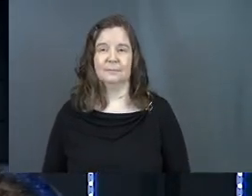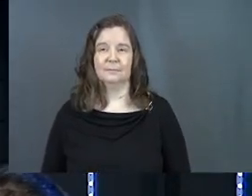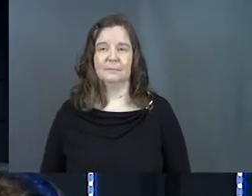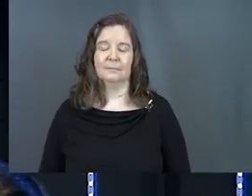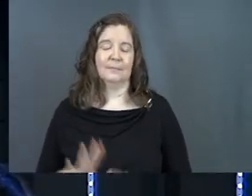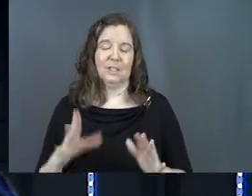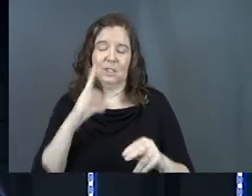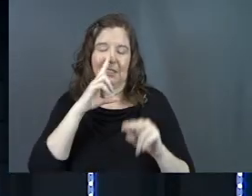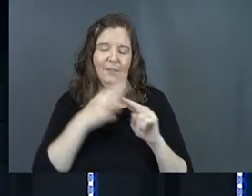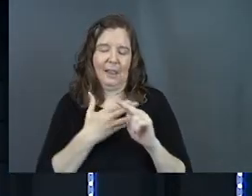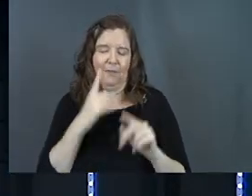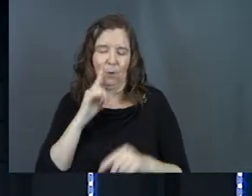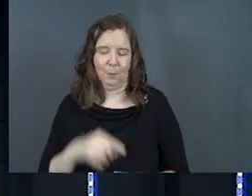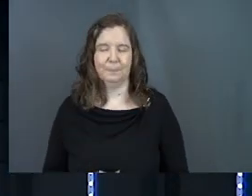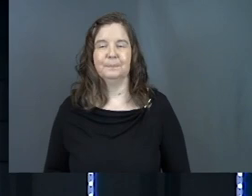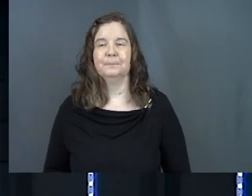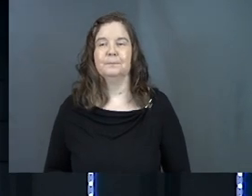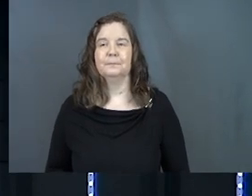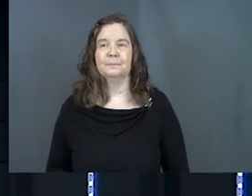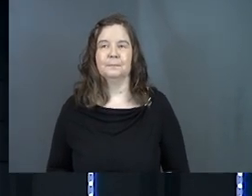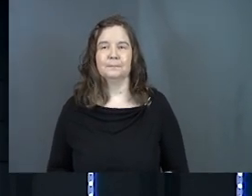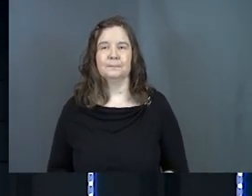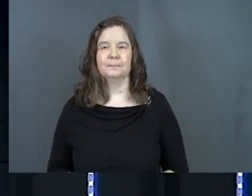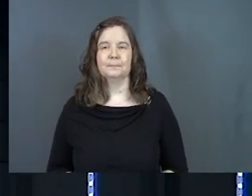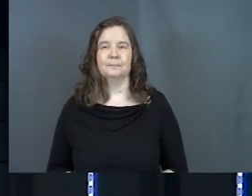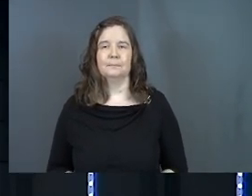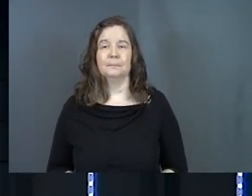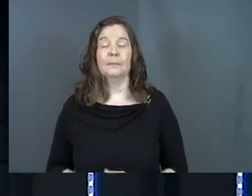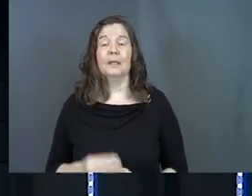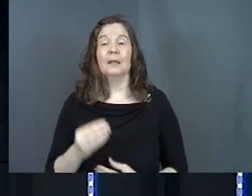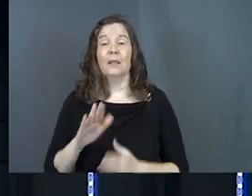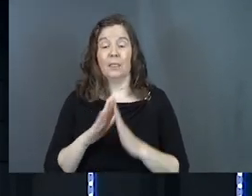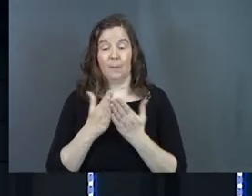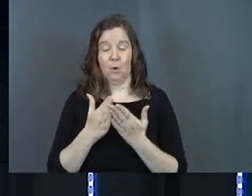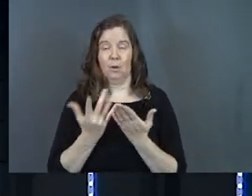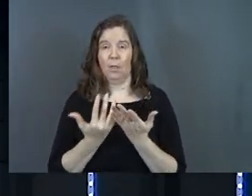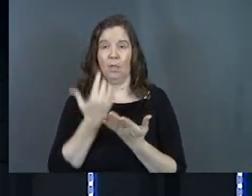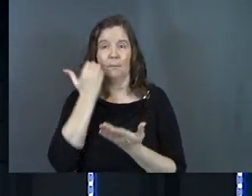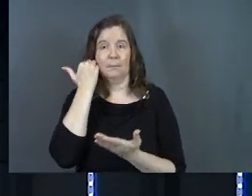Just a fun little thing for you. Eat the book.